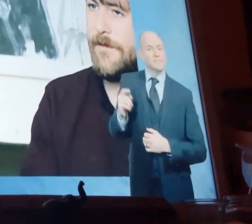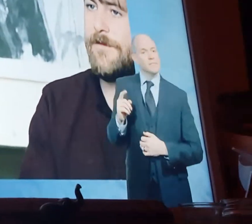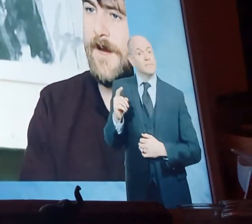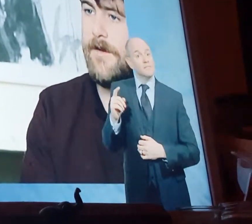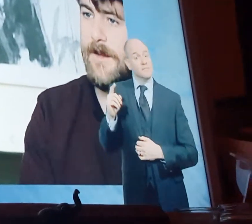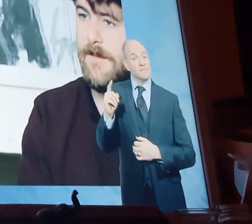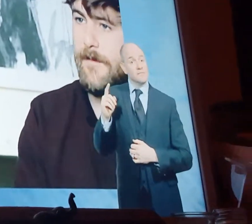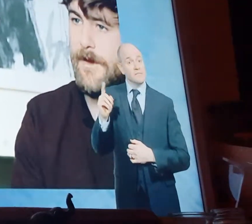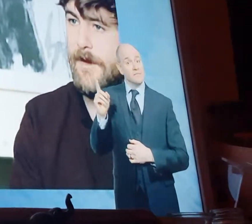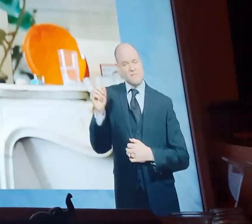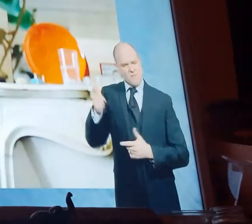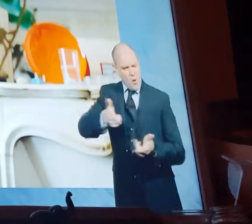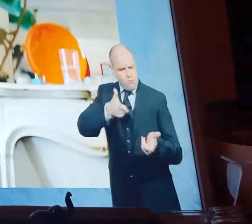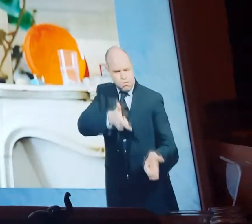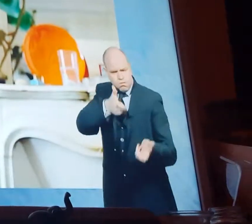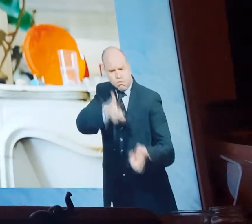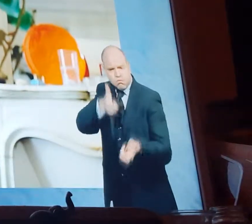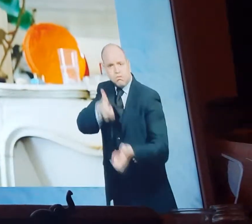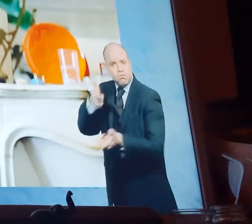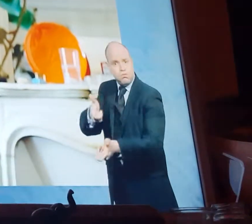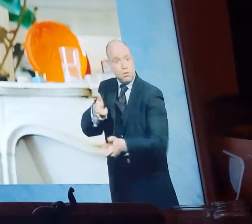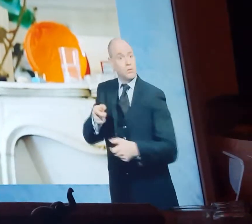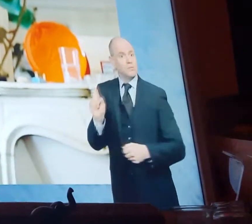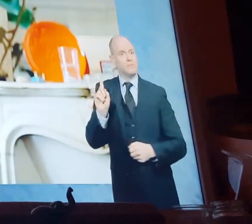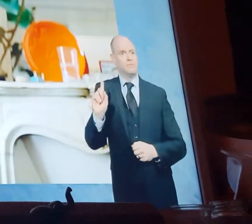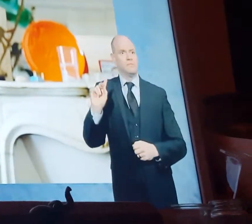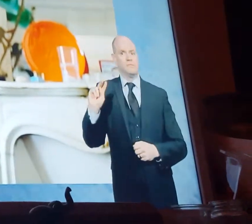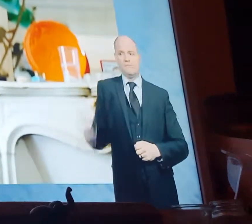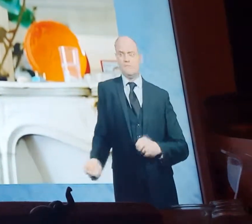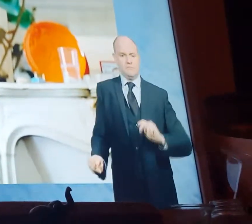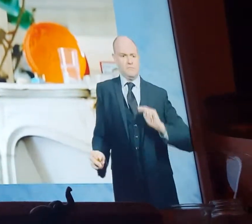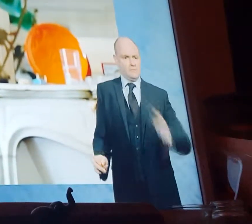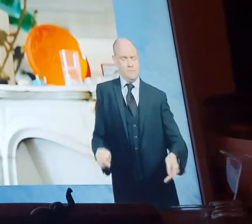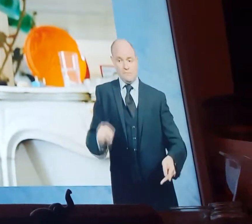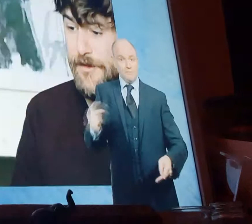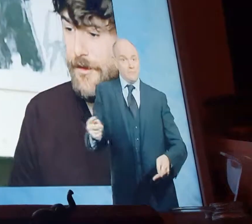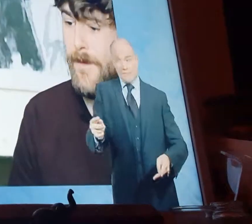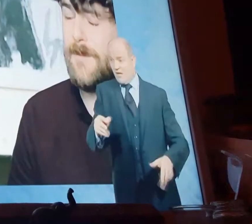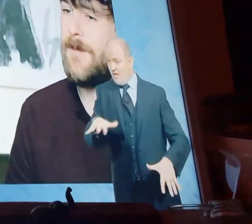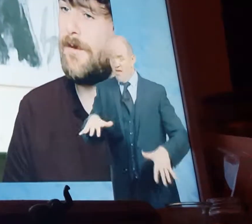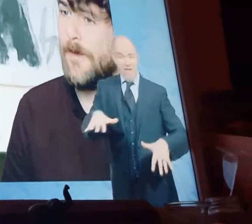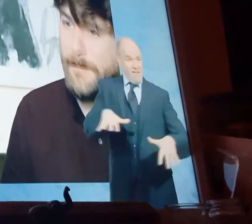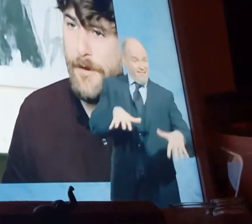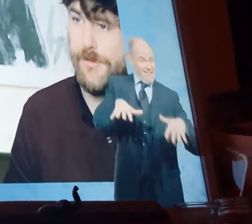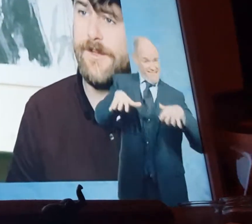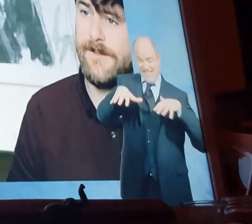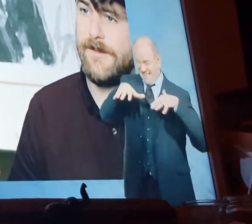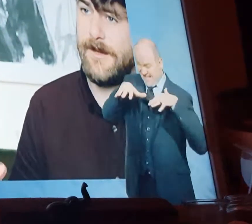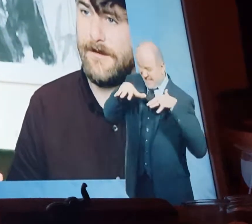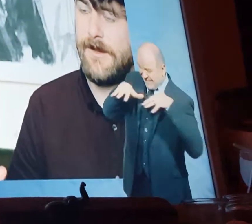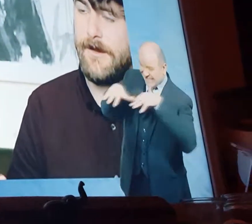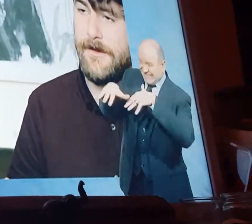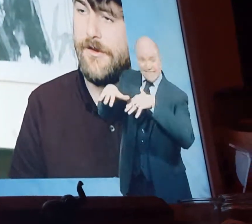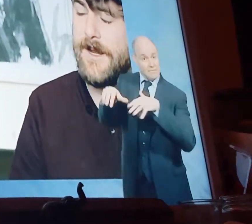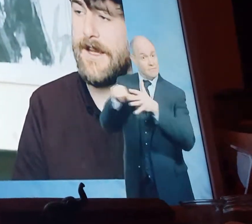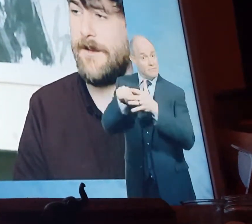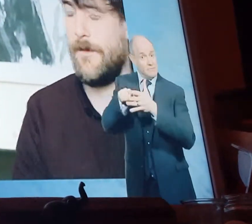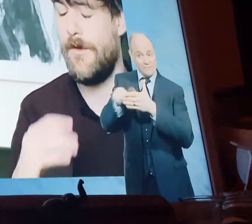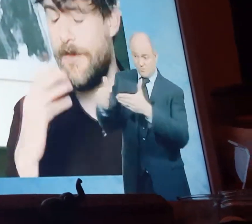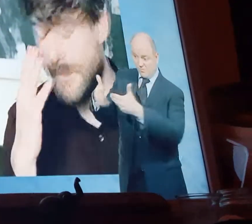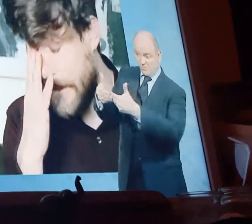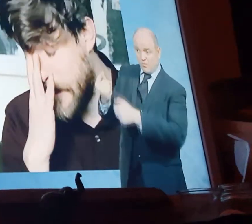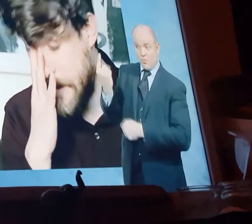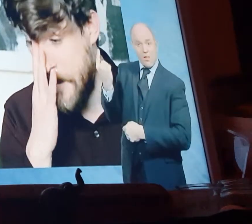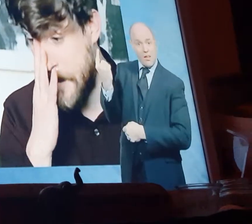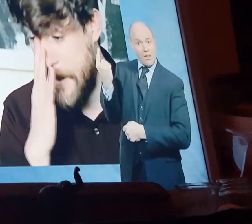falling as he was firing into them. Everybody's surging to get out. But so many people were pushing and trying to